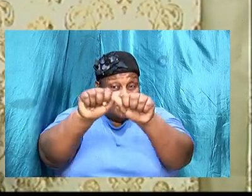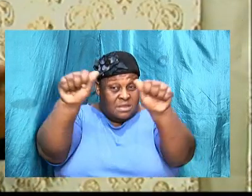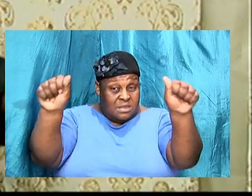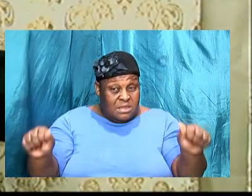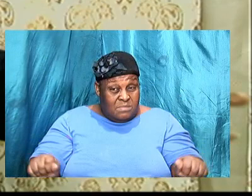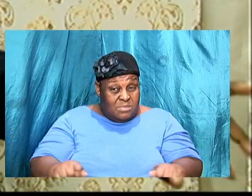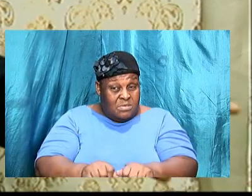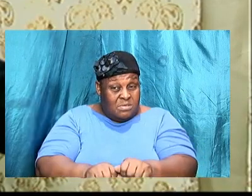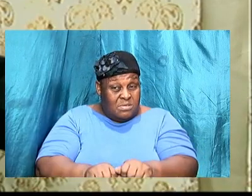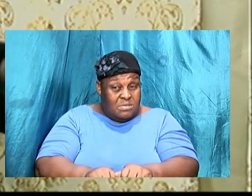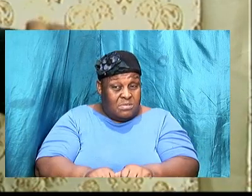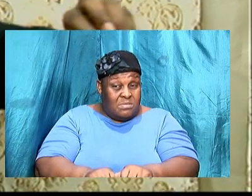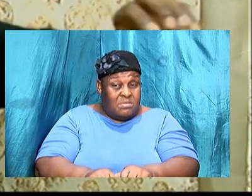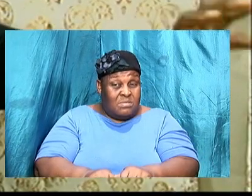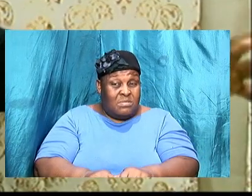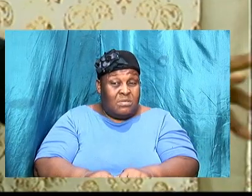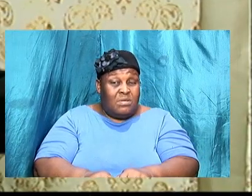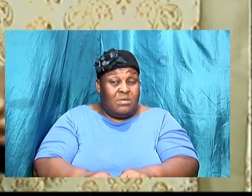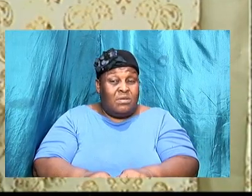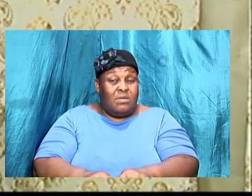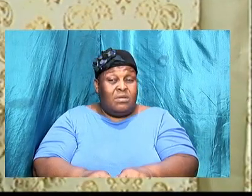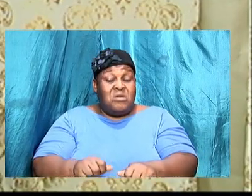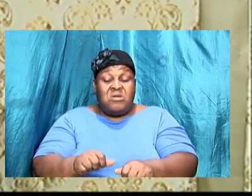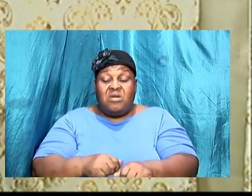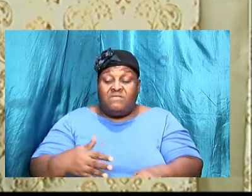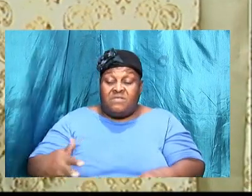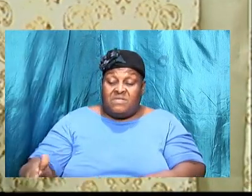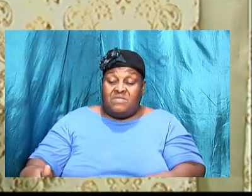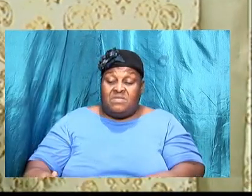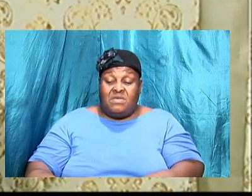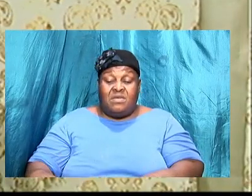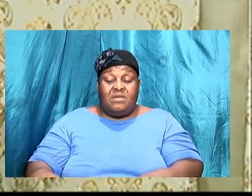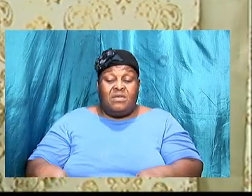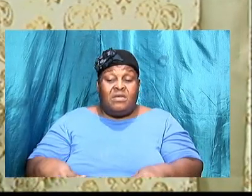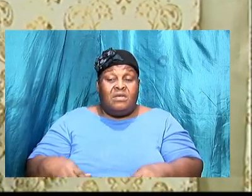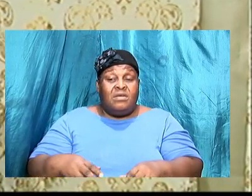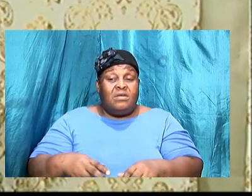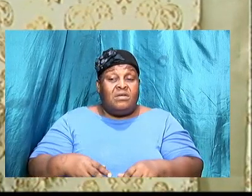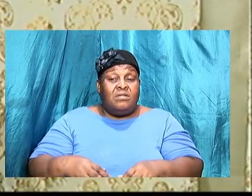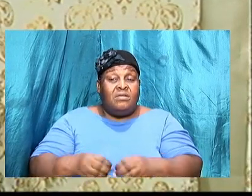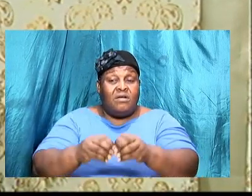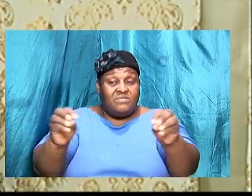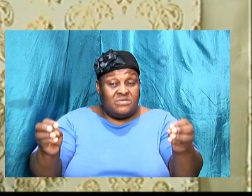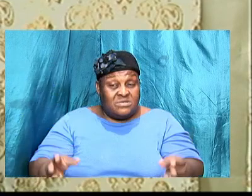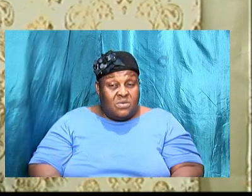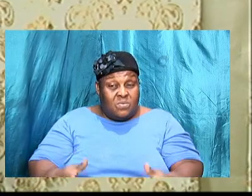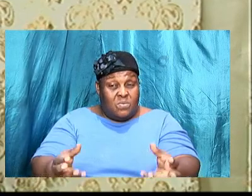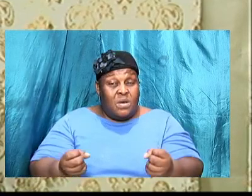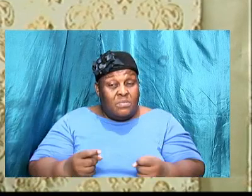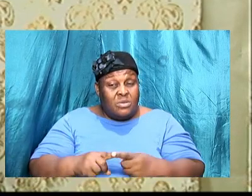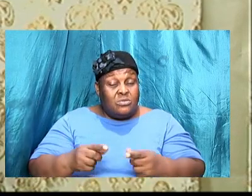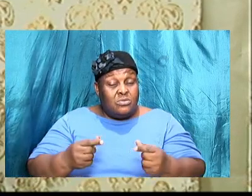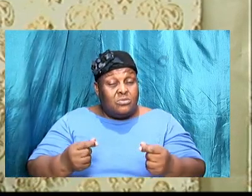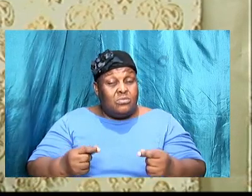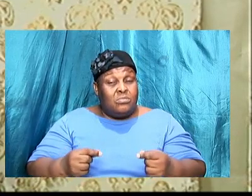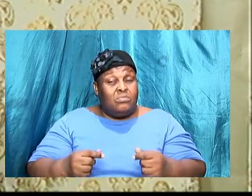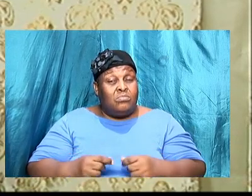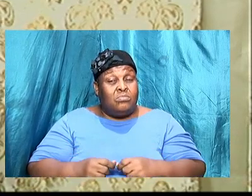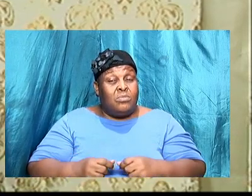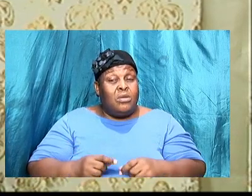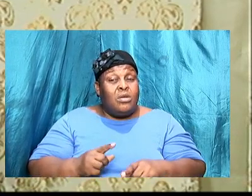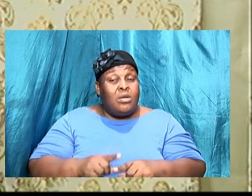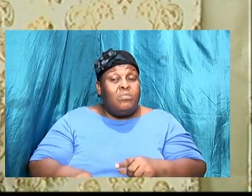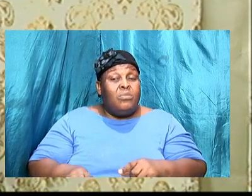to the recruiter I do everything that the recruiter wanted me to do I even called the recruiter but I also did